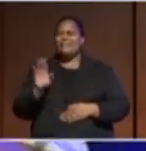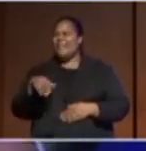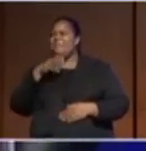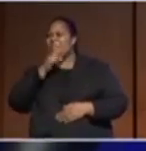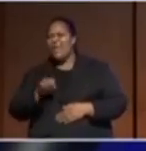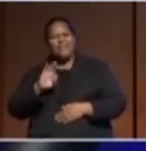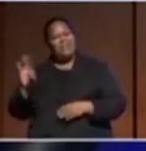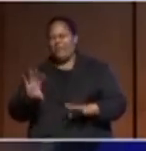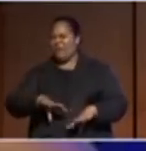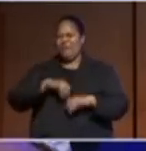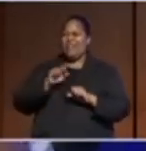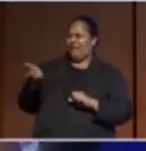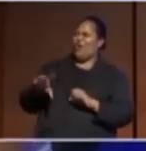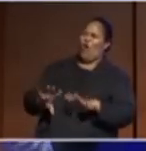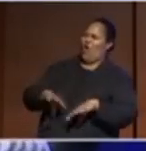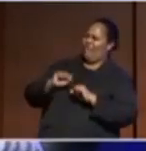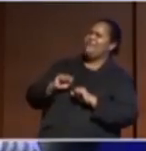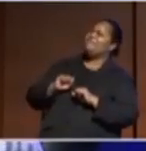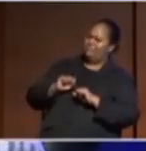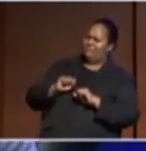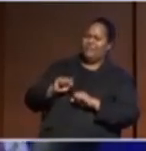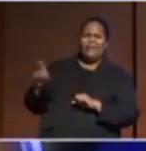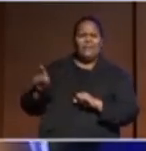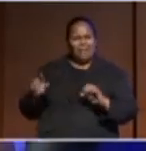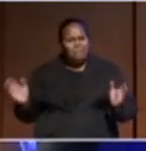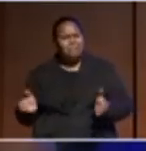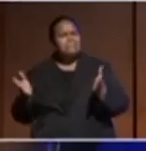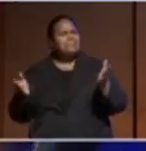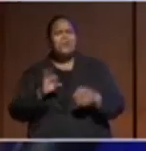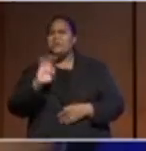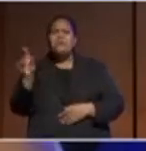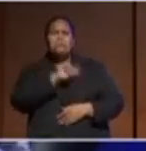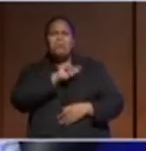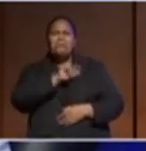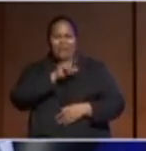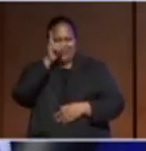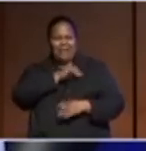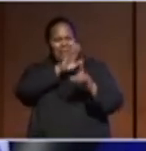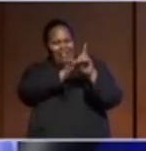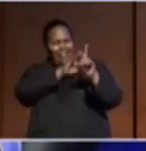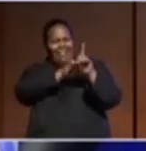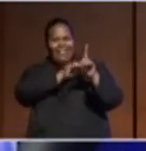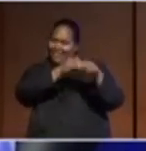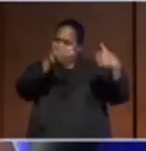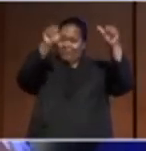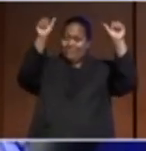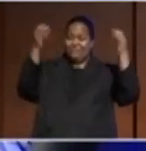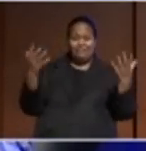themselves. You know, even when they're not well-qualified, they can talk it up and get jobs. You know, women...